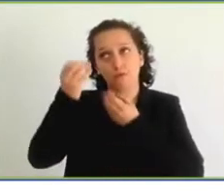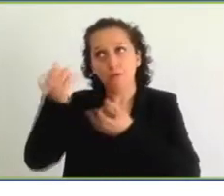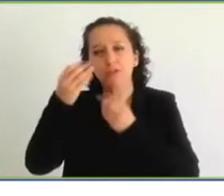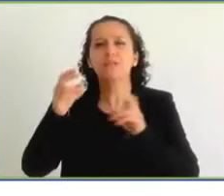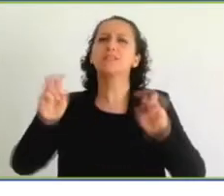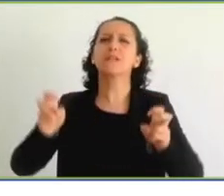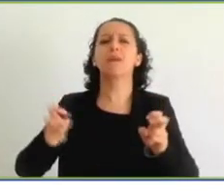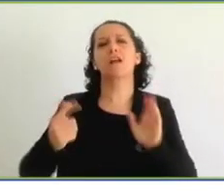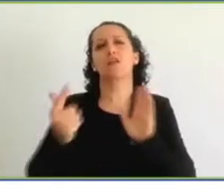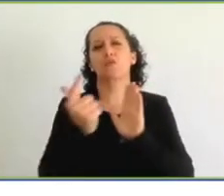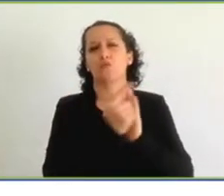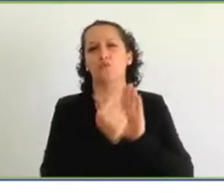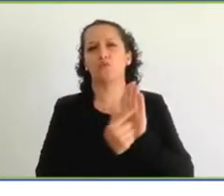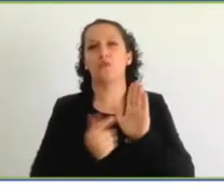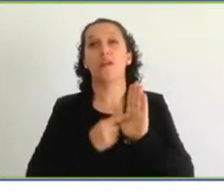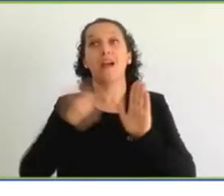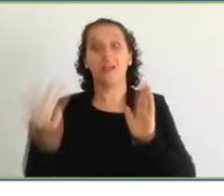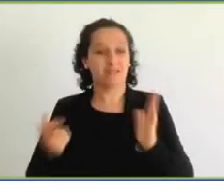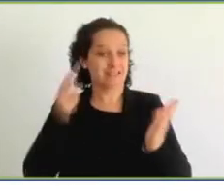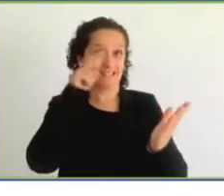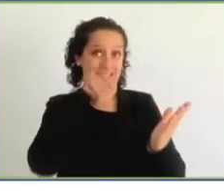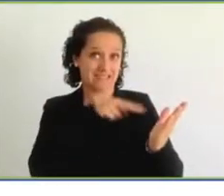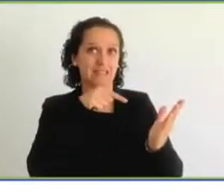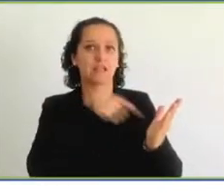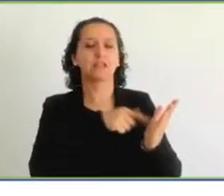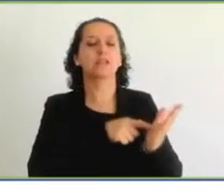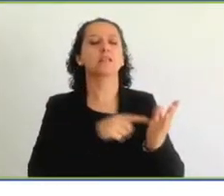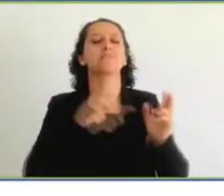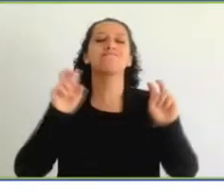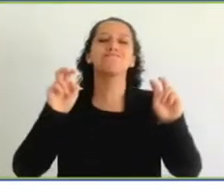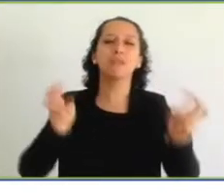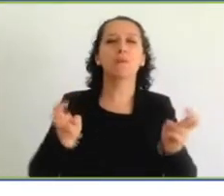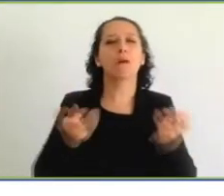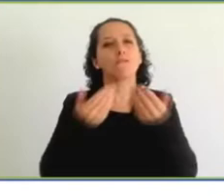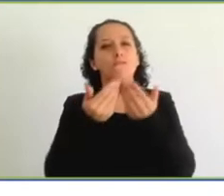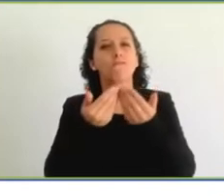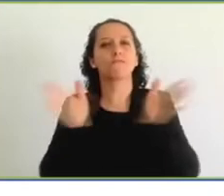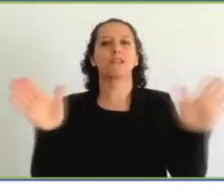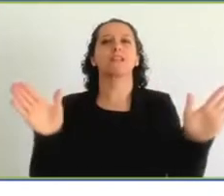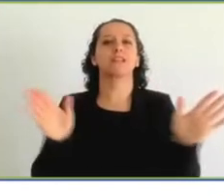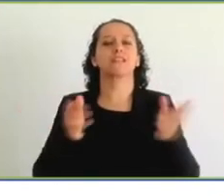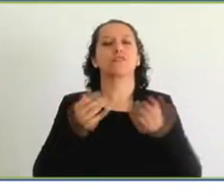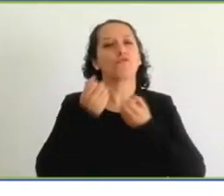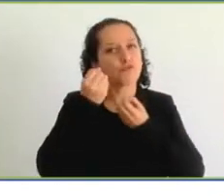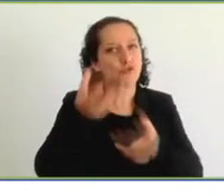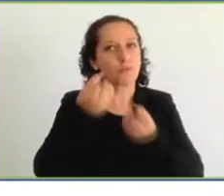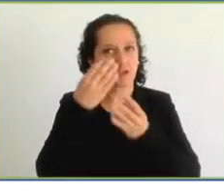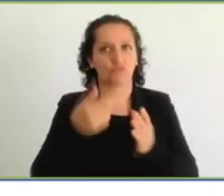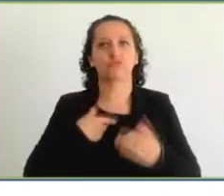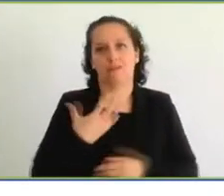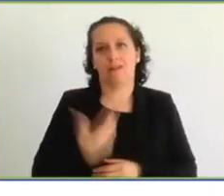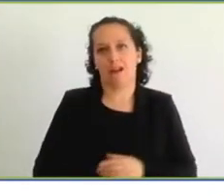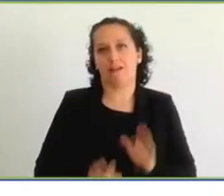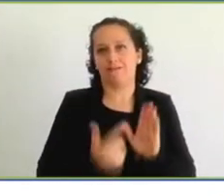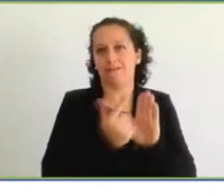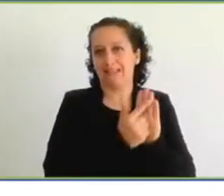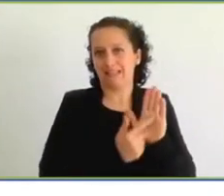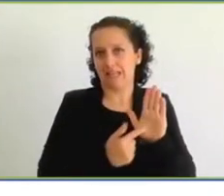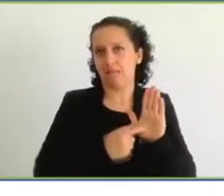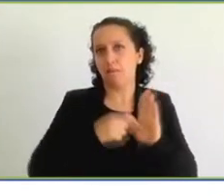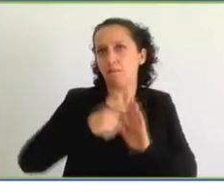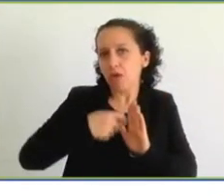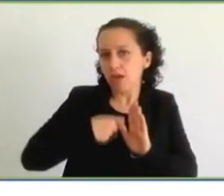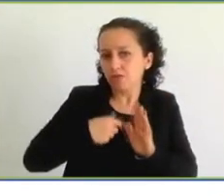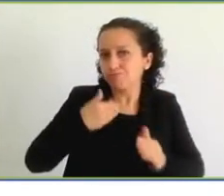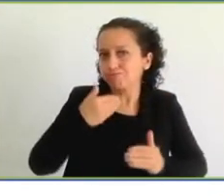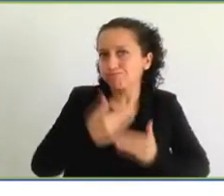are ensuring now that it has explicit provisions to deal with access rights. We are now looking at the legislation that is